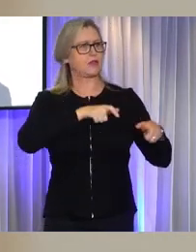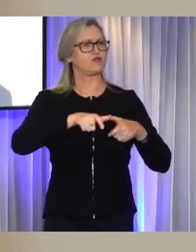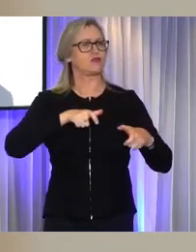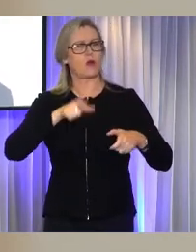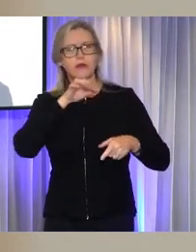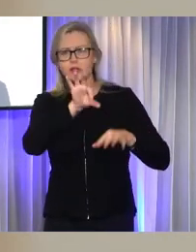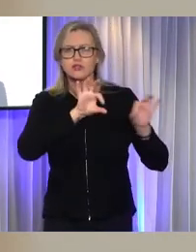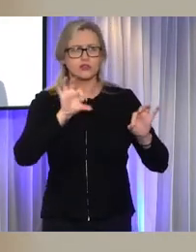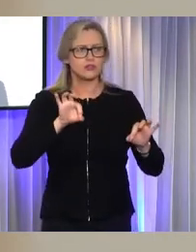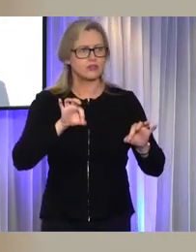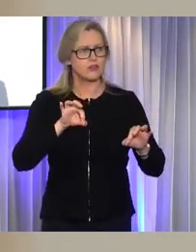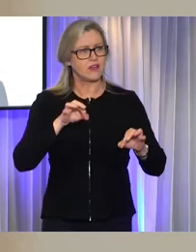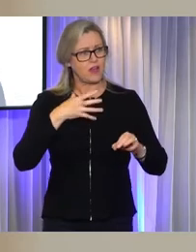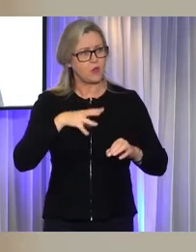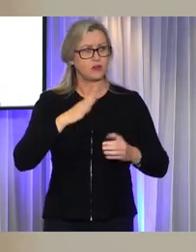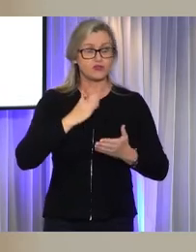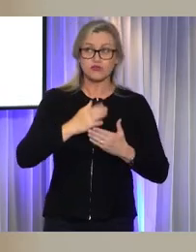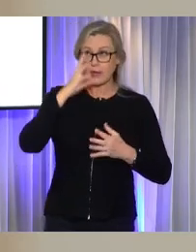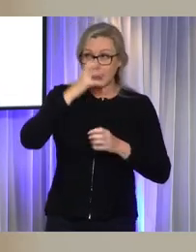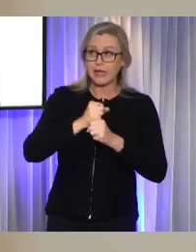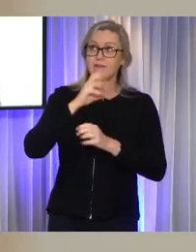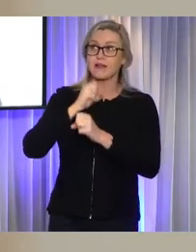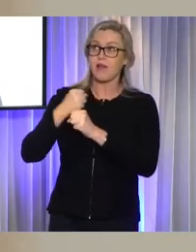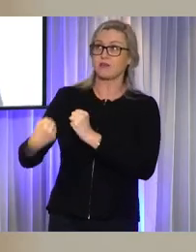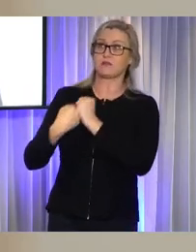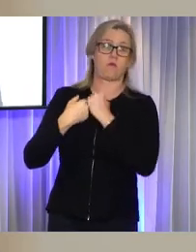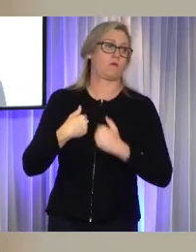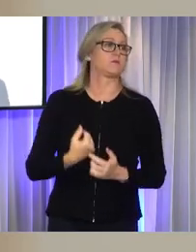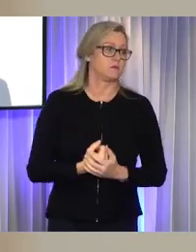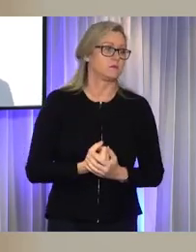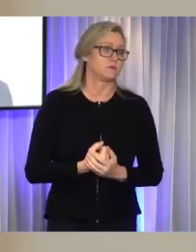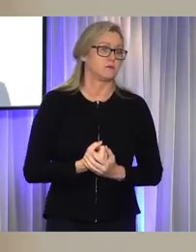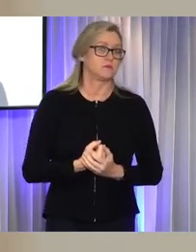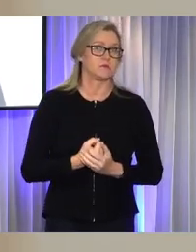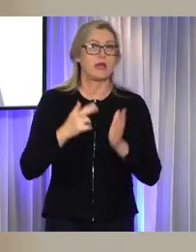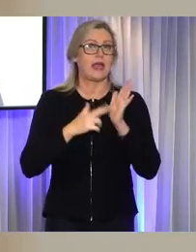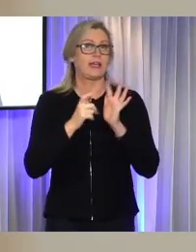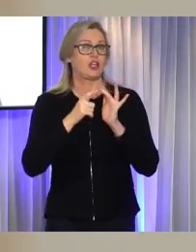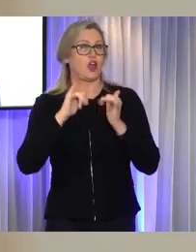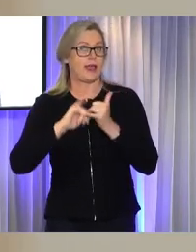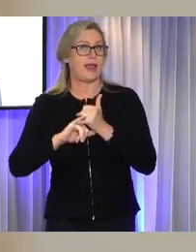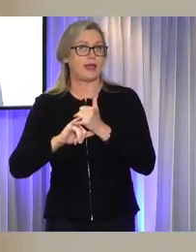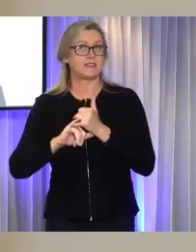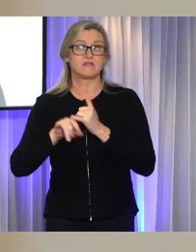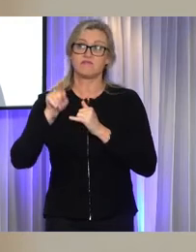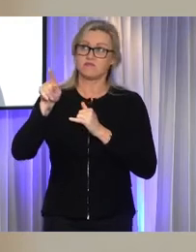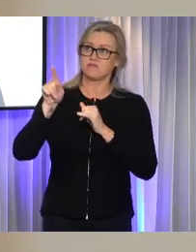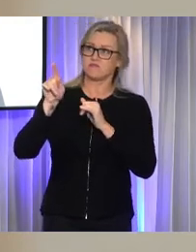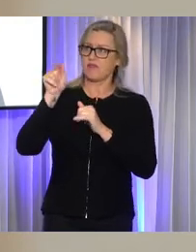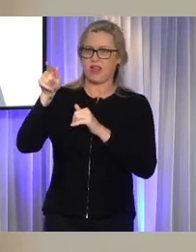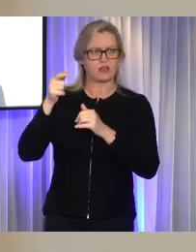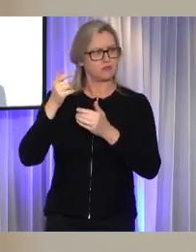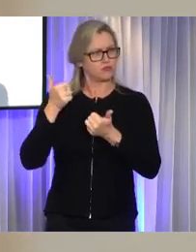genuinely fed income on their side. Our National Disability Insurance Scheme is something that we should all be proud of in Australia.